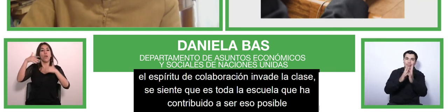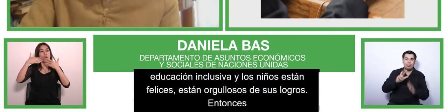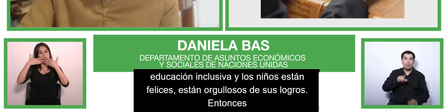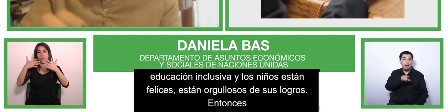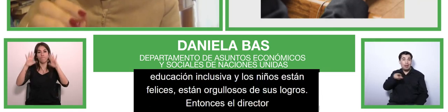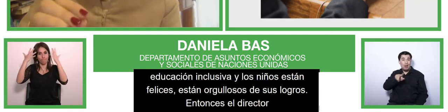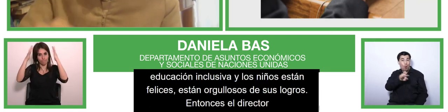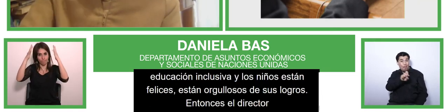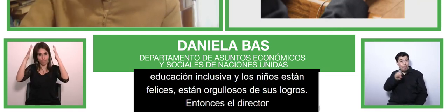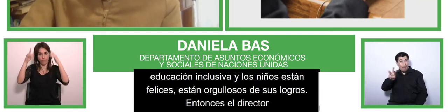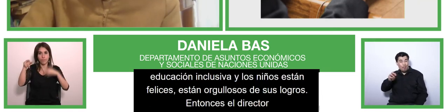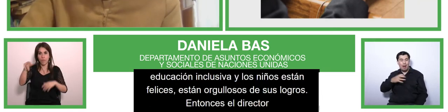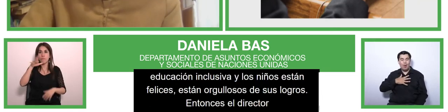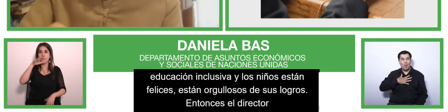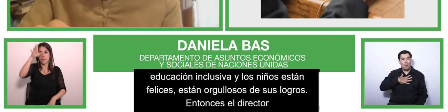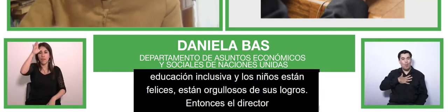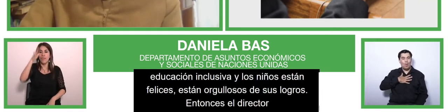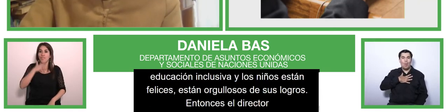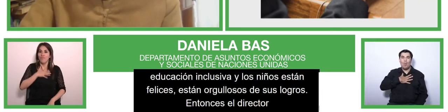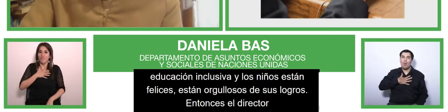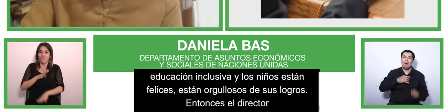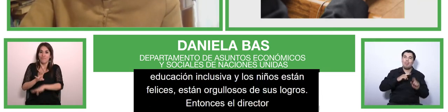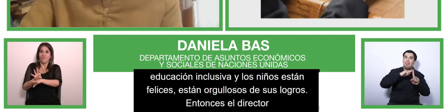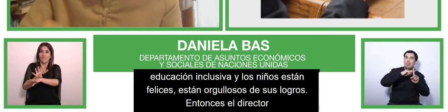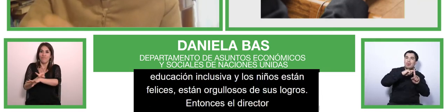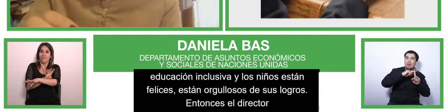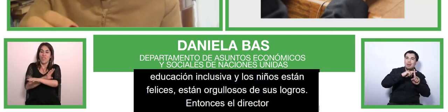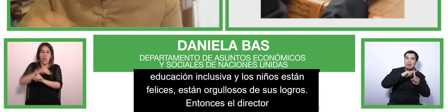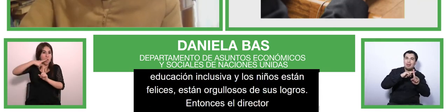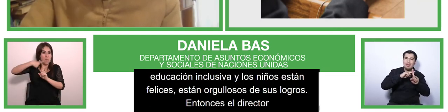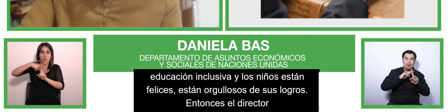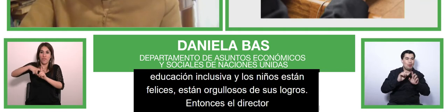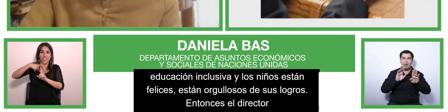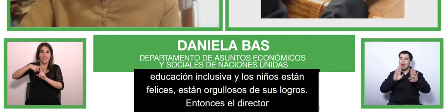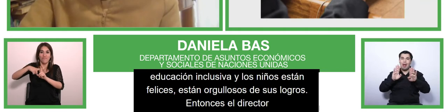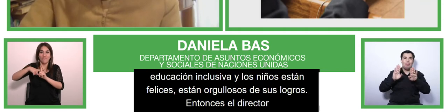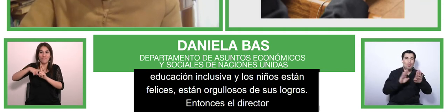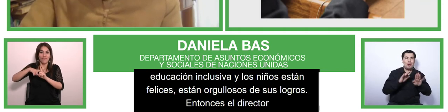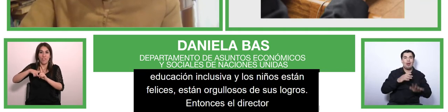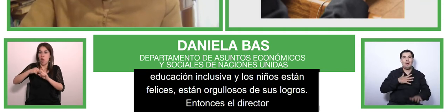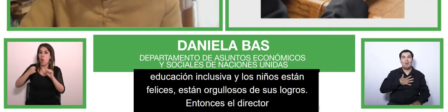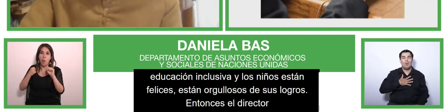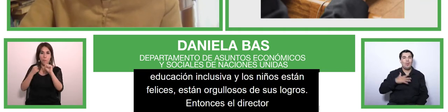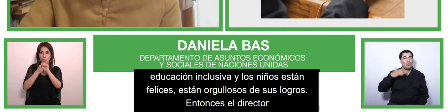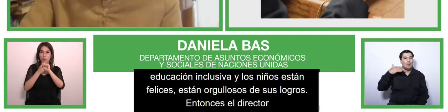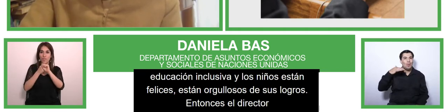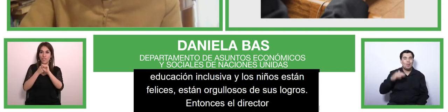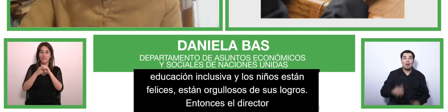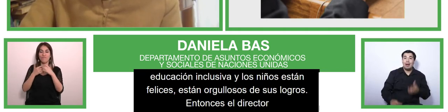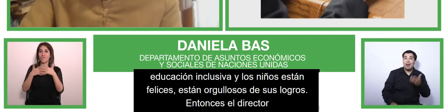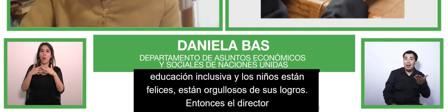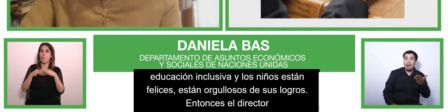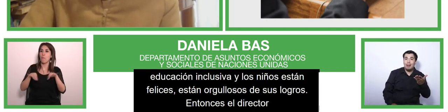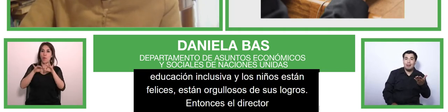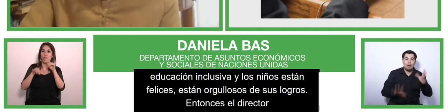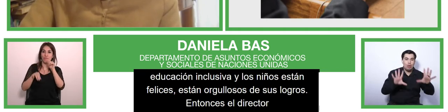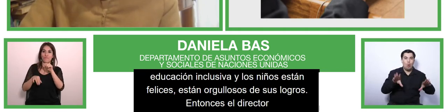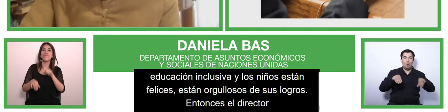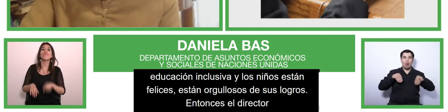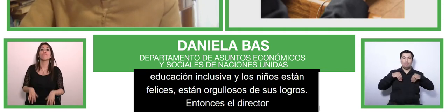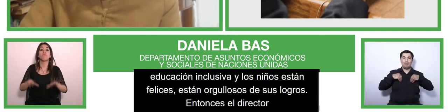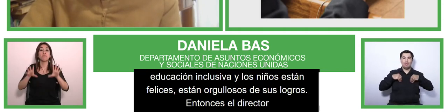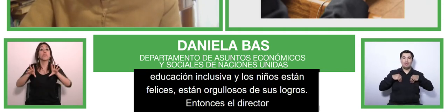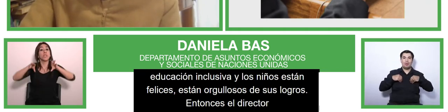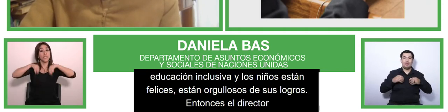supportive yes this is a pragmatic implementation of the sustainable development